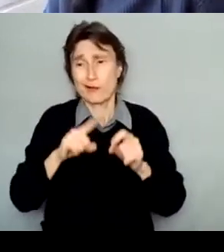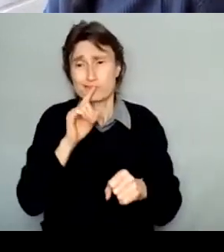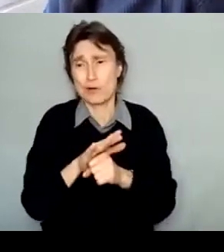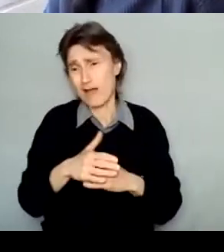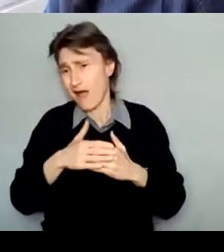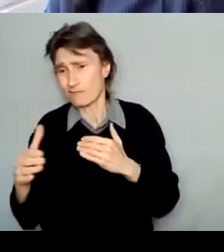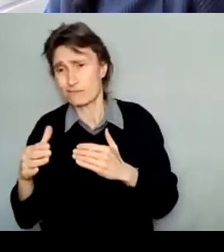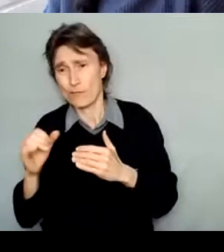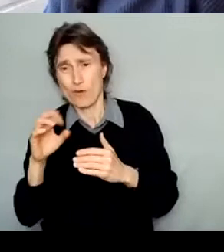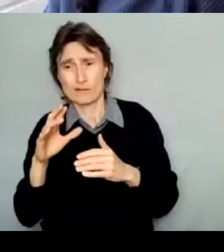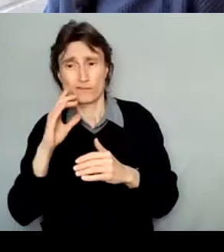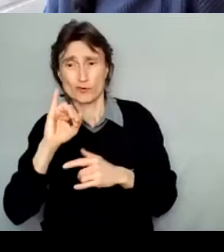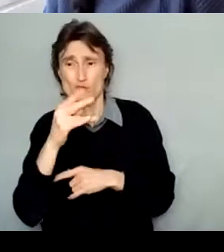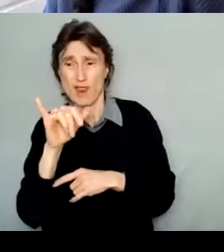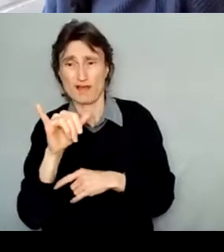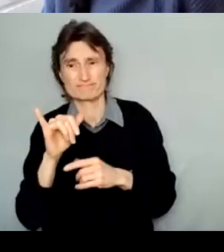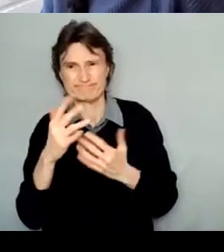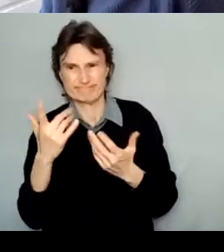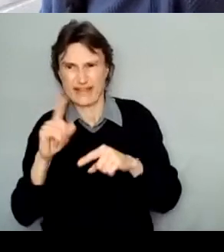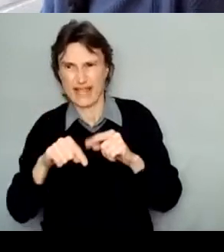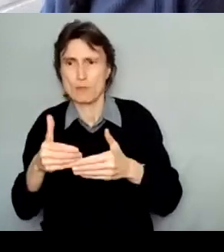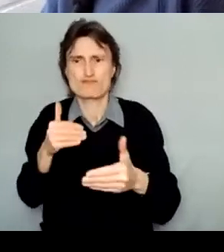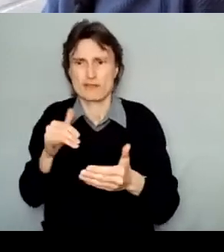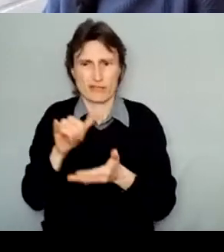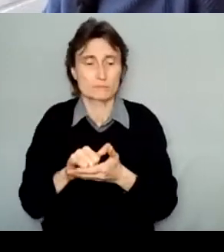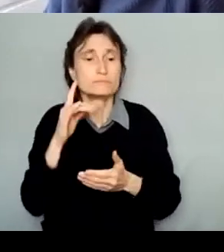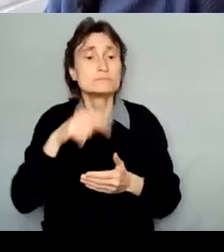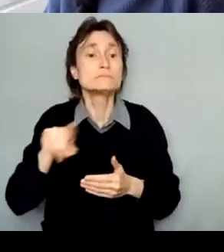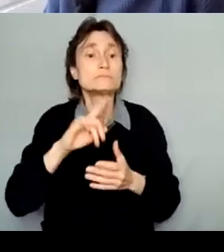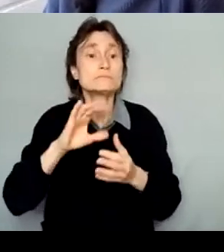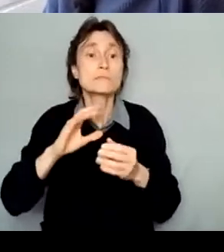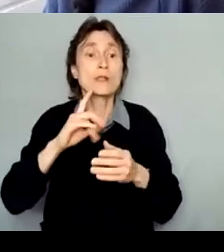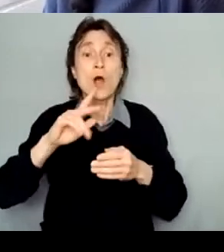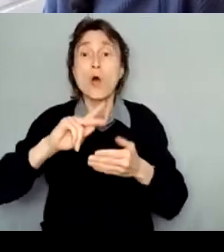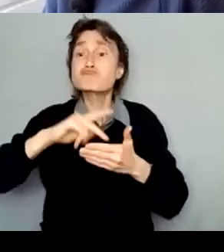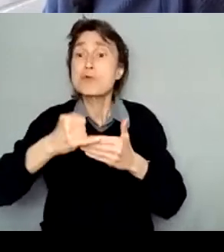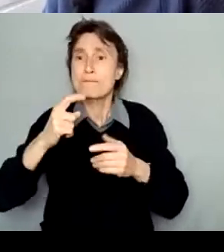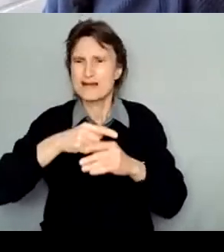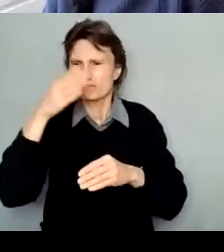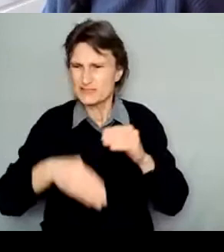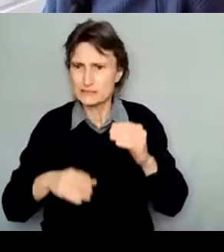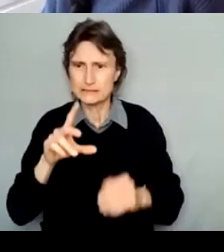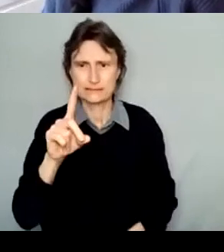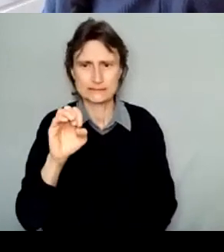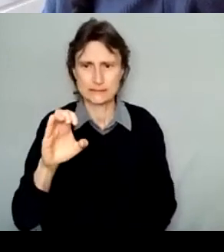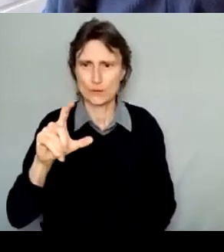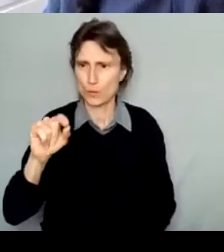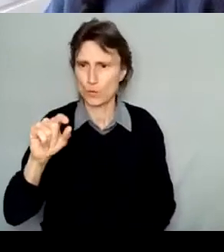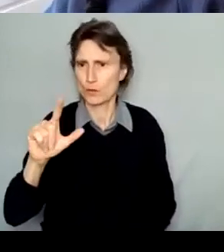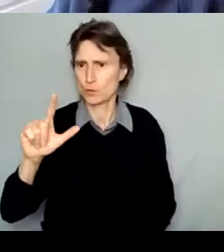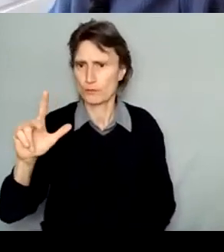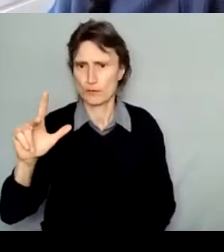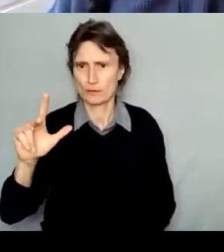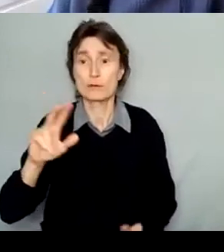Activities funded through this program must be complete by the end of December 2023, which gives applicants at least a year and a half